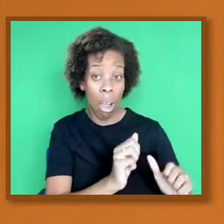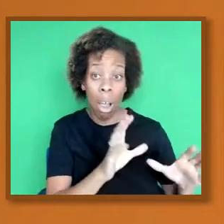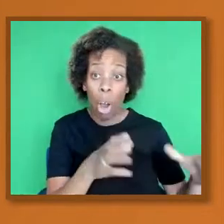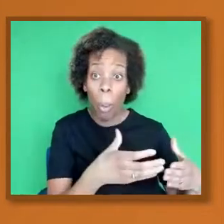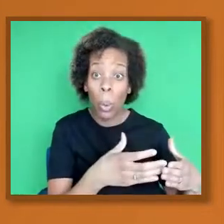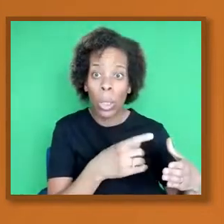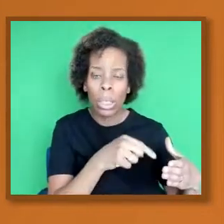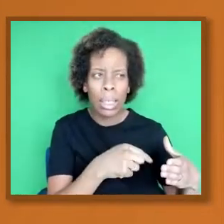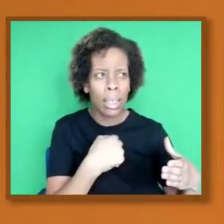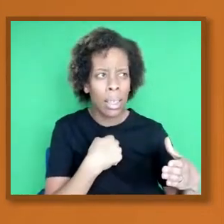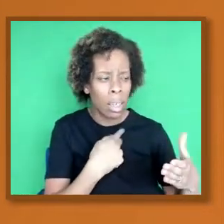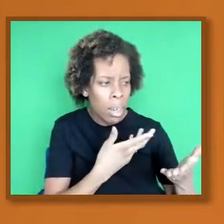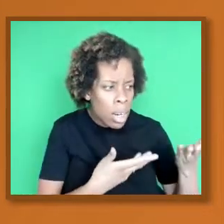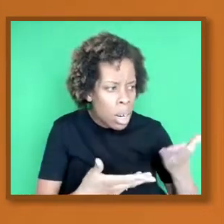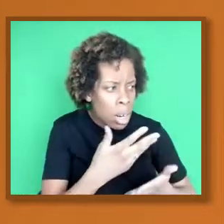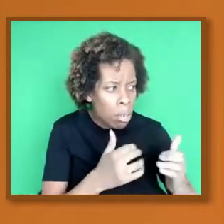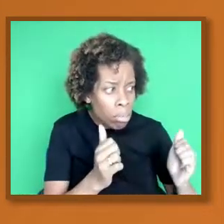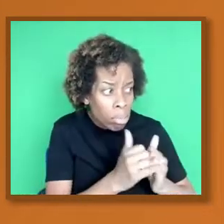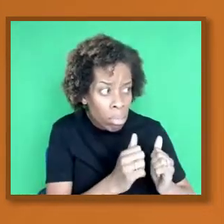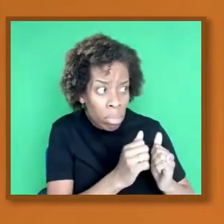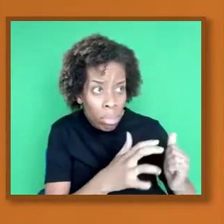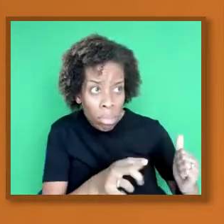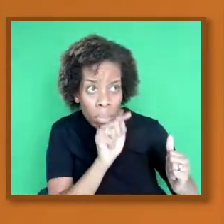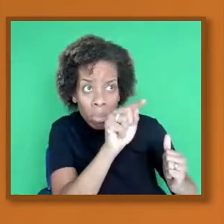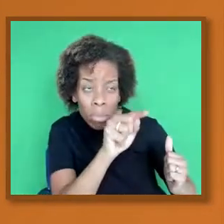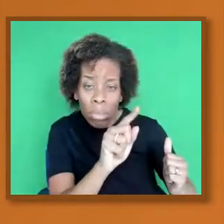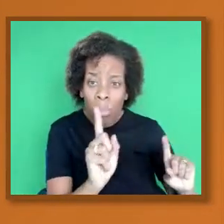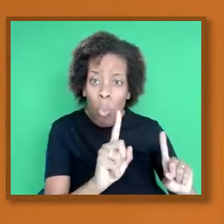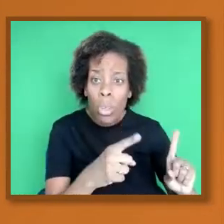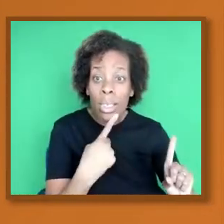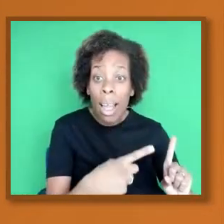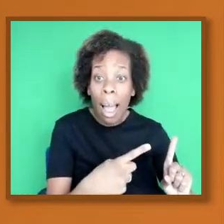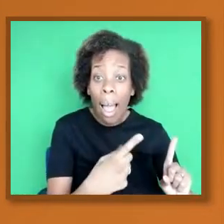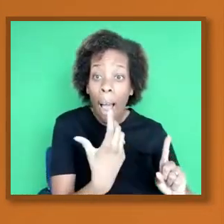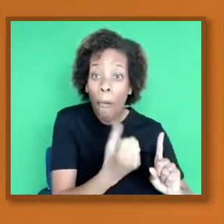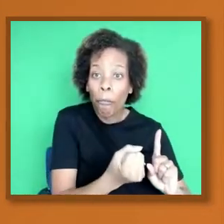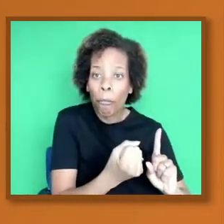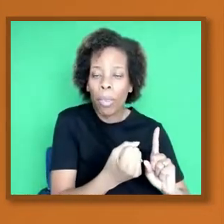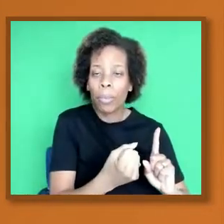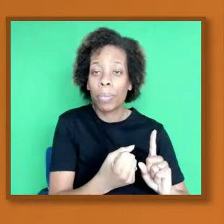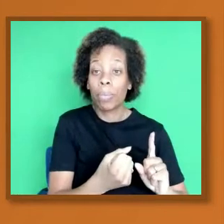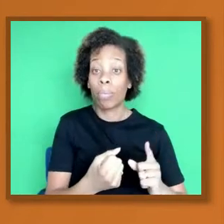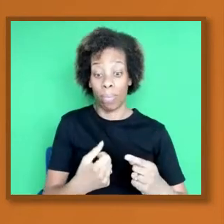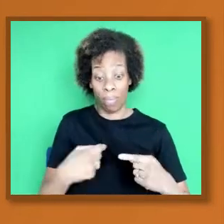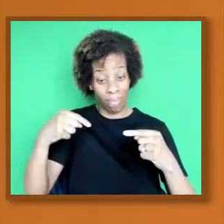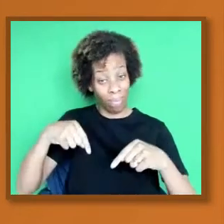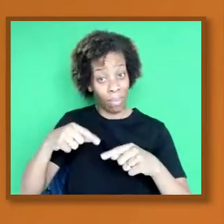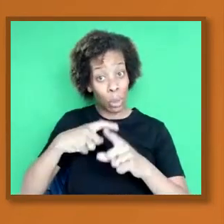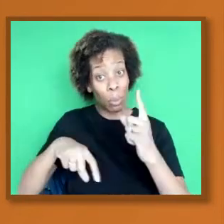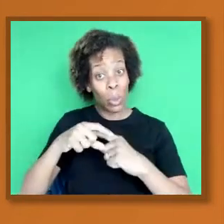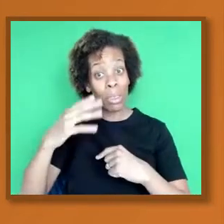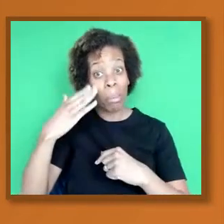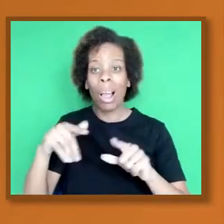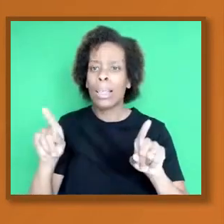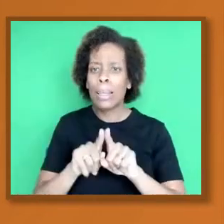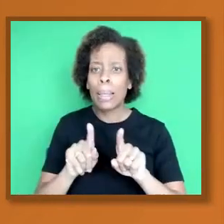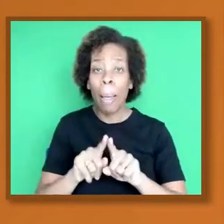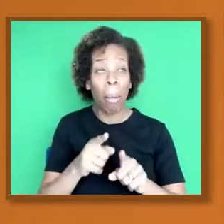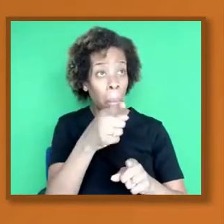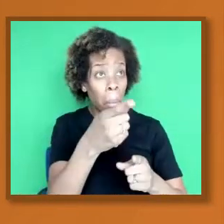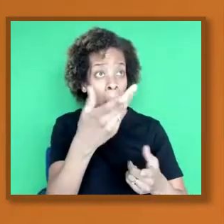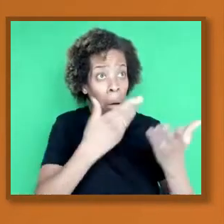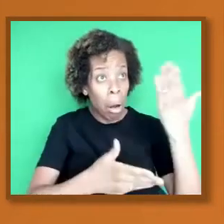voices that were being given to them. So we, too, need to evaluate and weigh up the evidence.